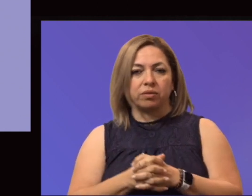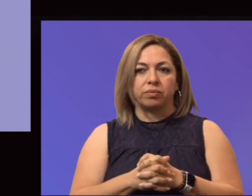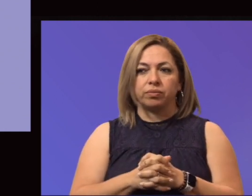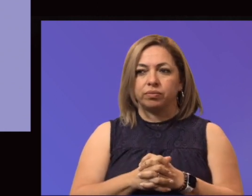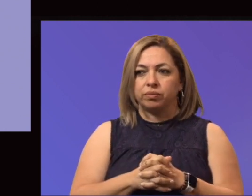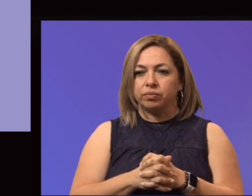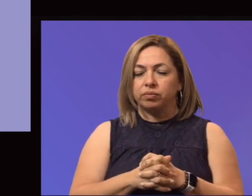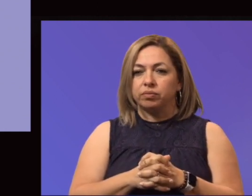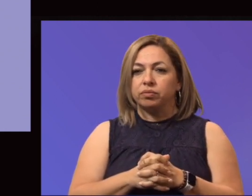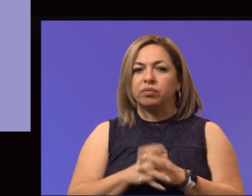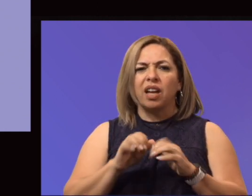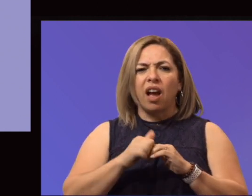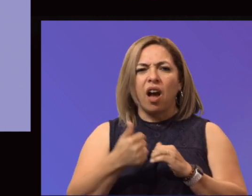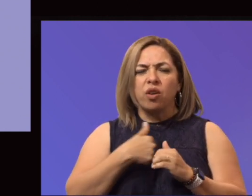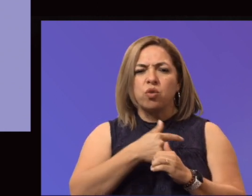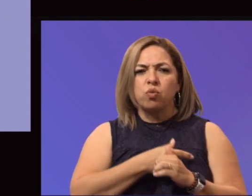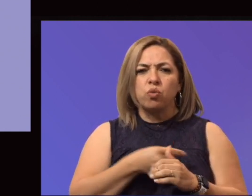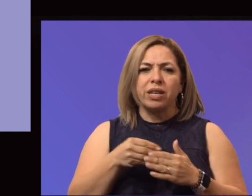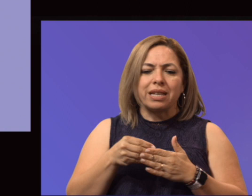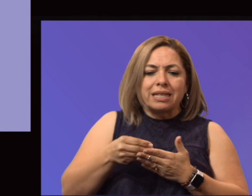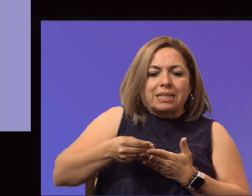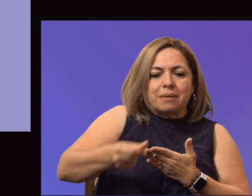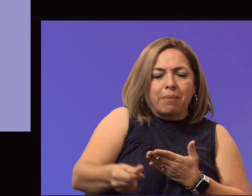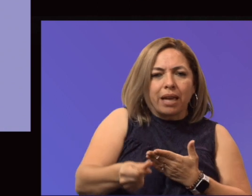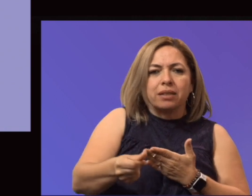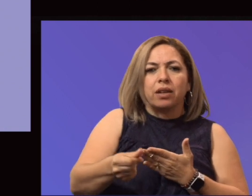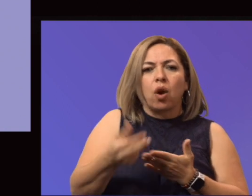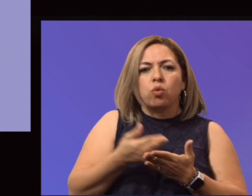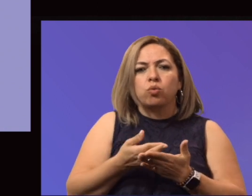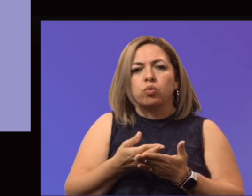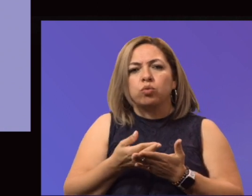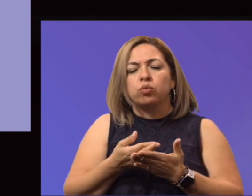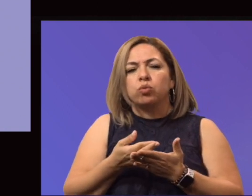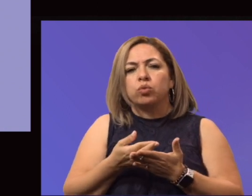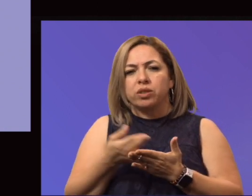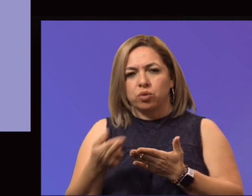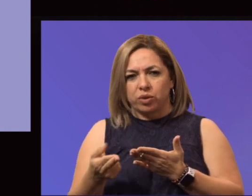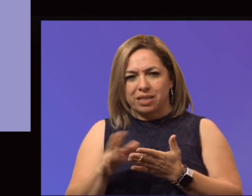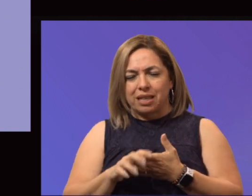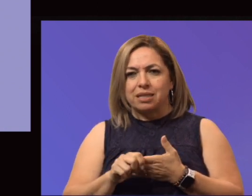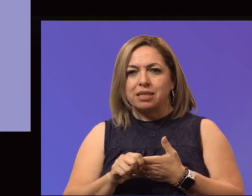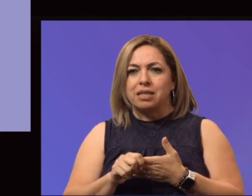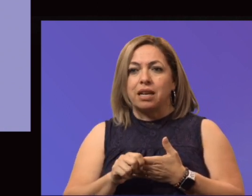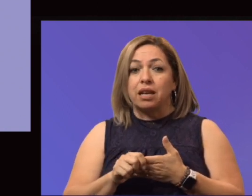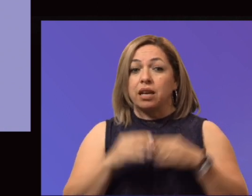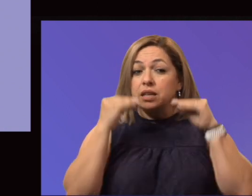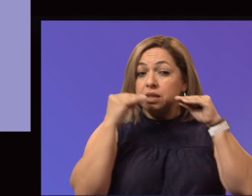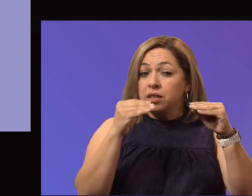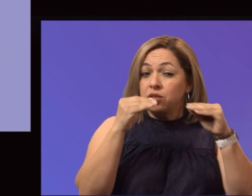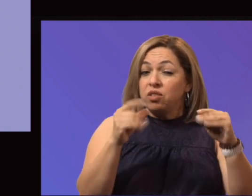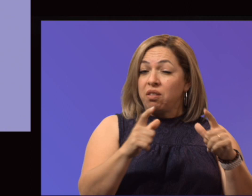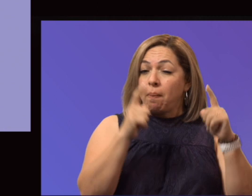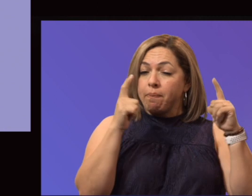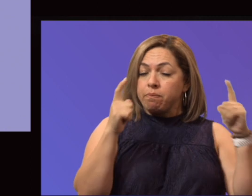So how do we spend those resources? You can see how we spend those particular resources. Instruction is the largest portion